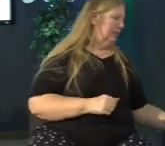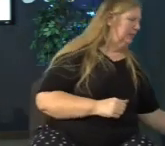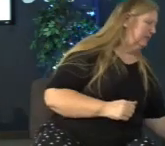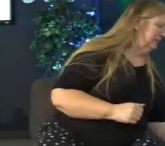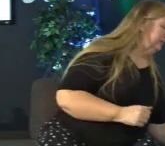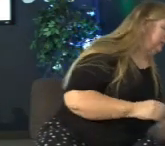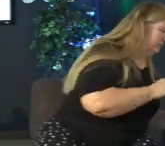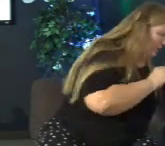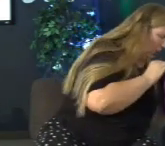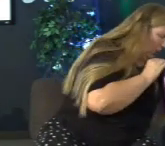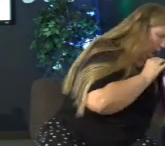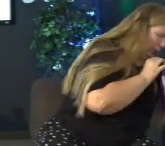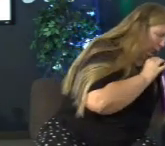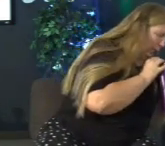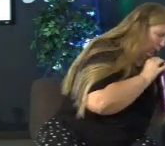Lord Jesus